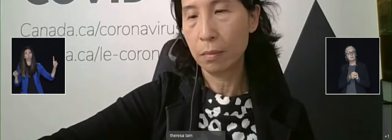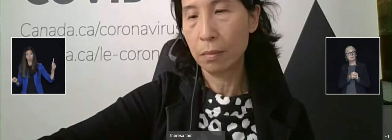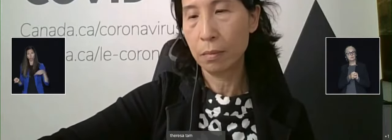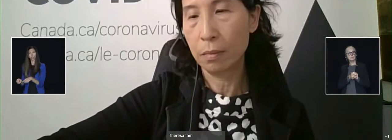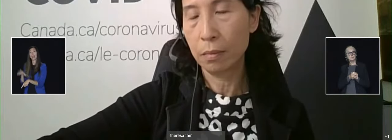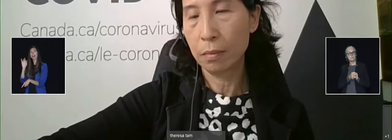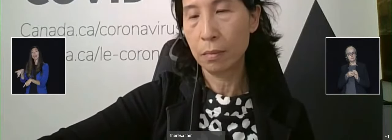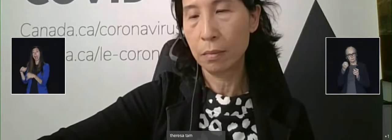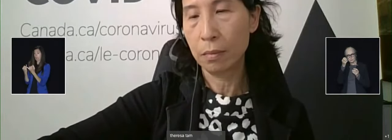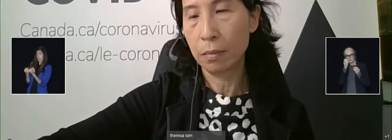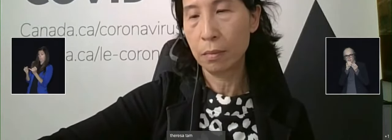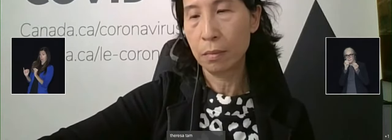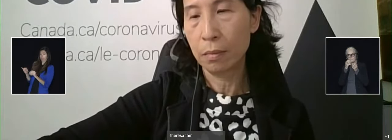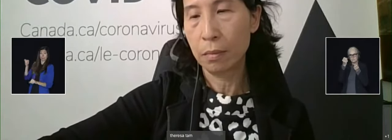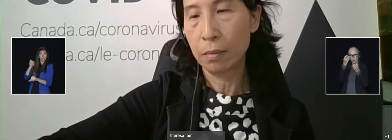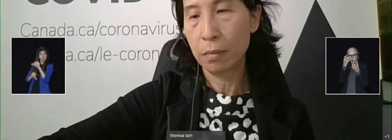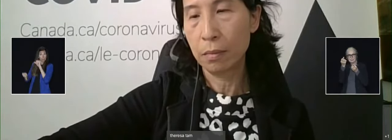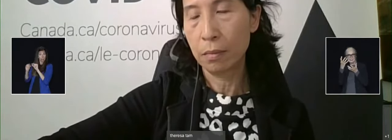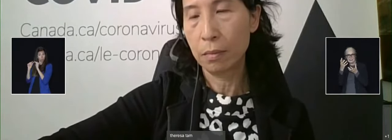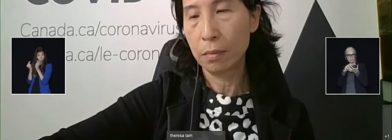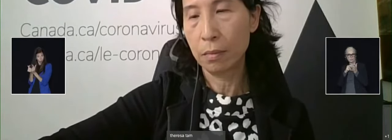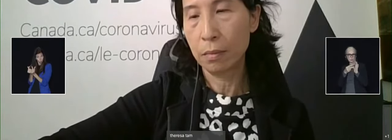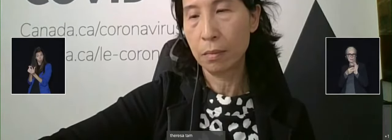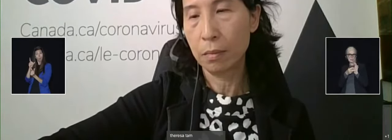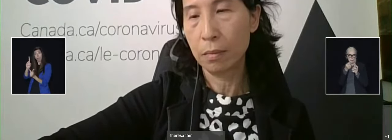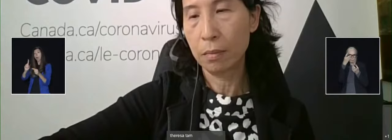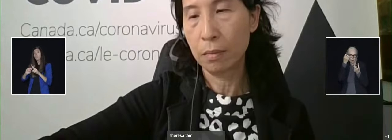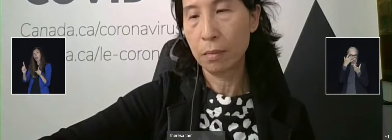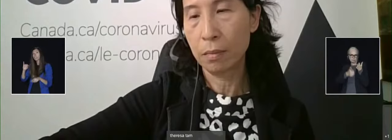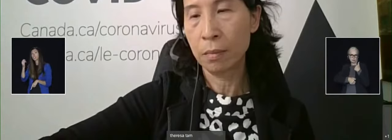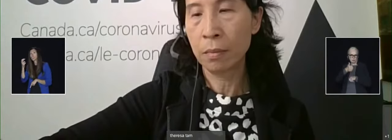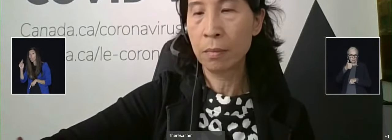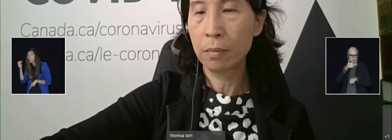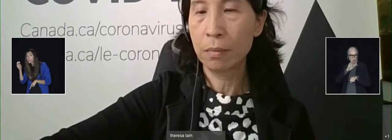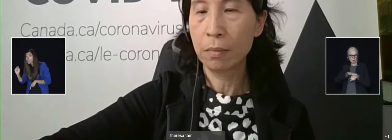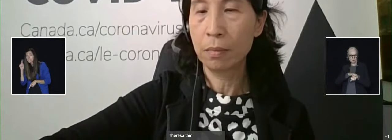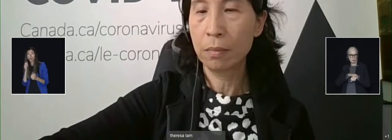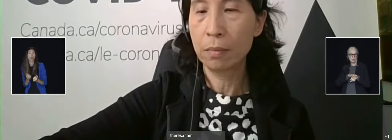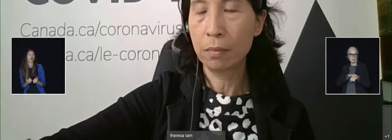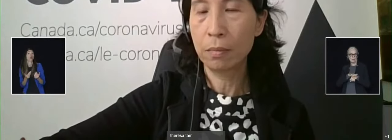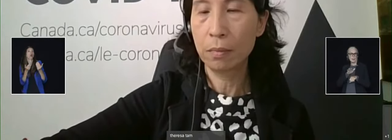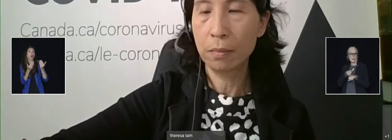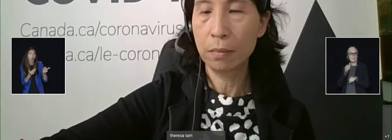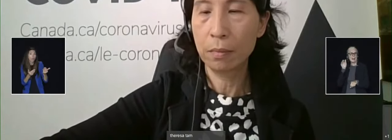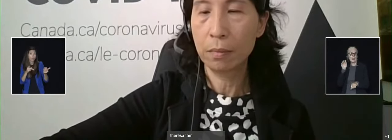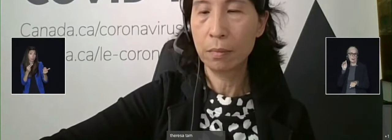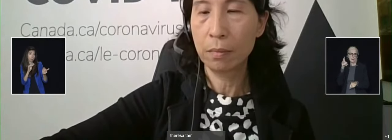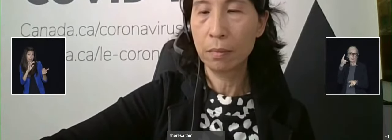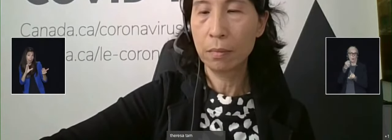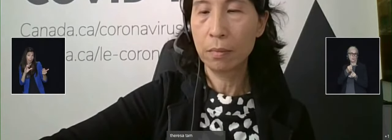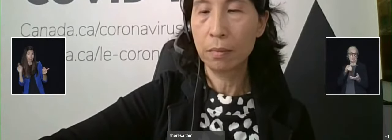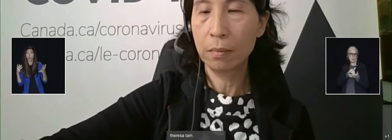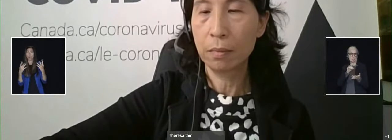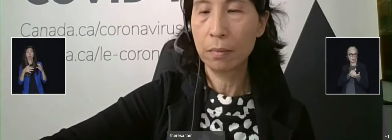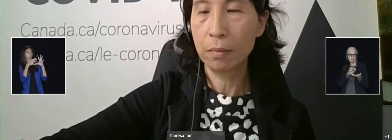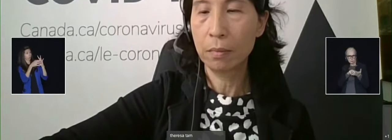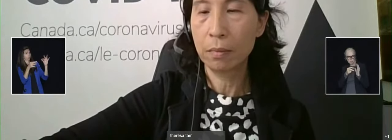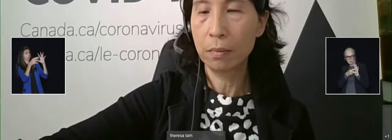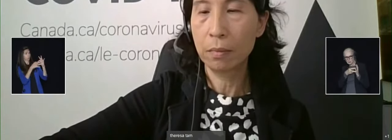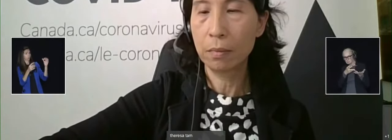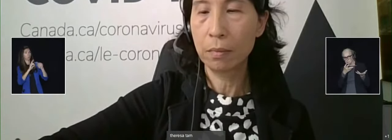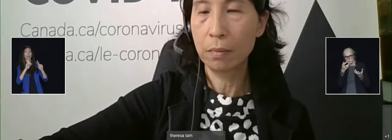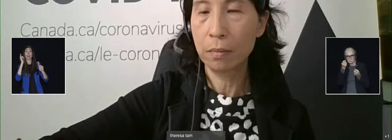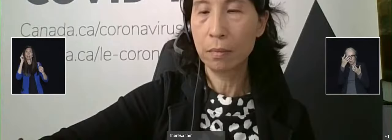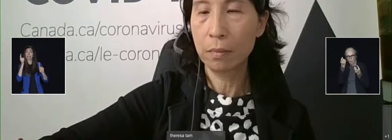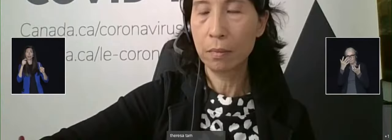scientific advisory group, Johnson initially offered a PHAC official to speak for Deeks and later dismissed the interview